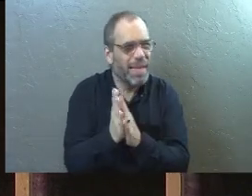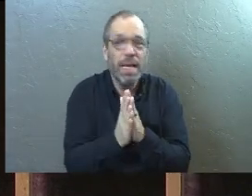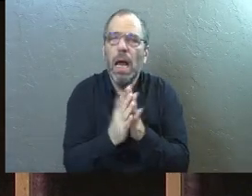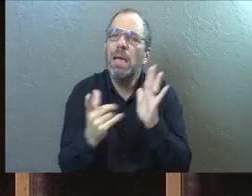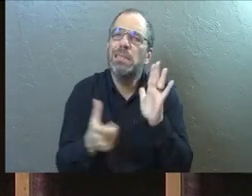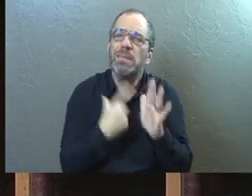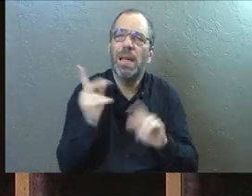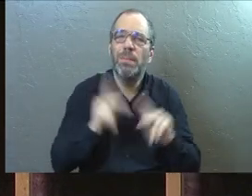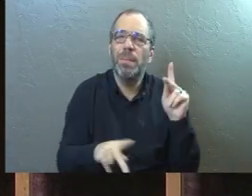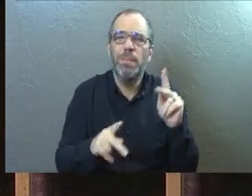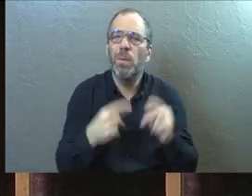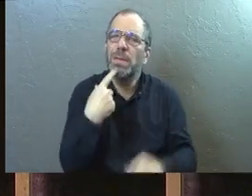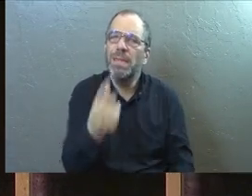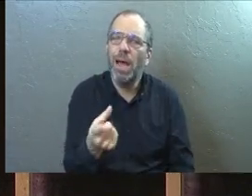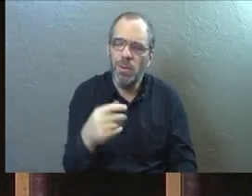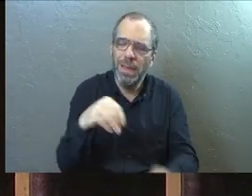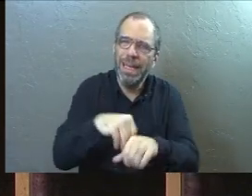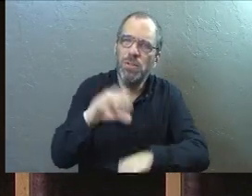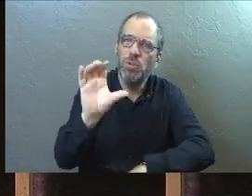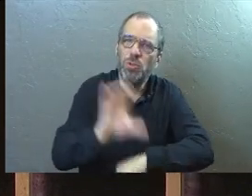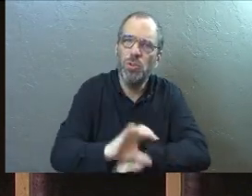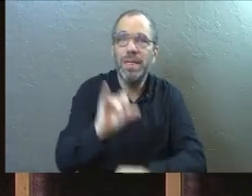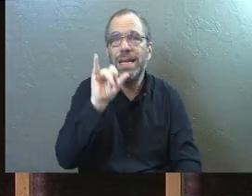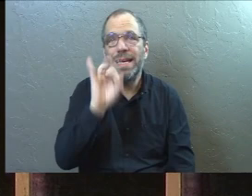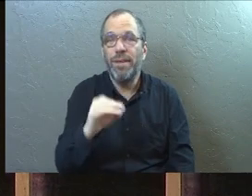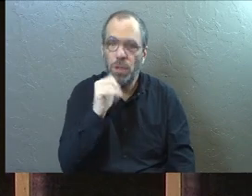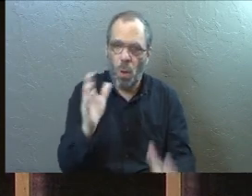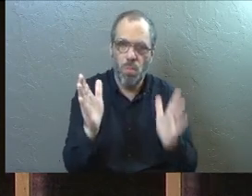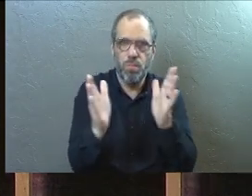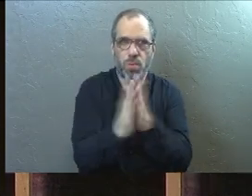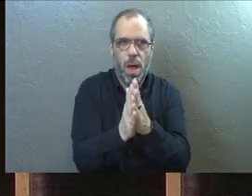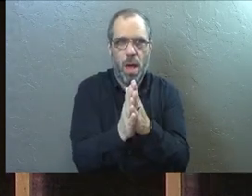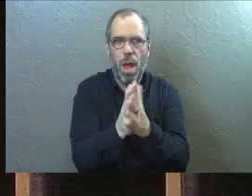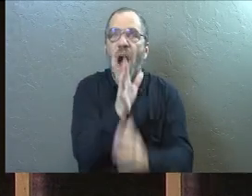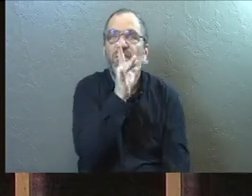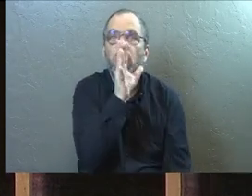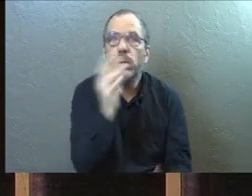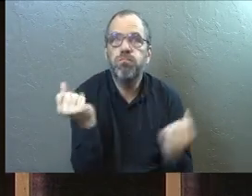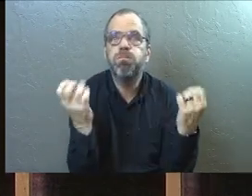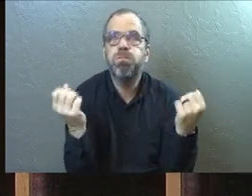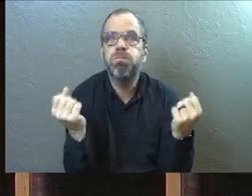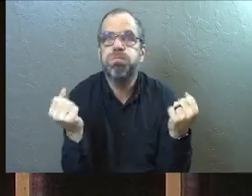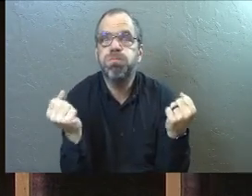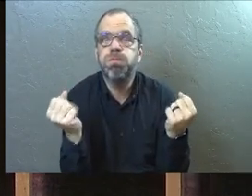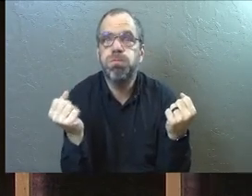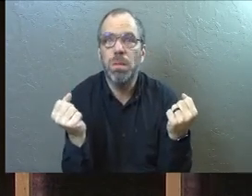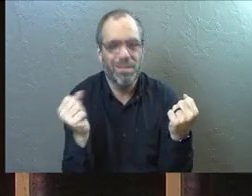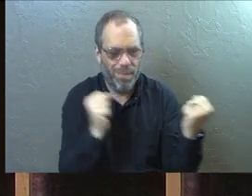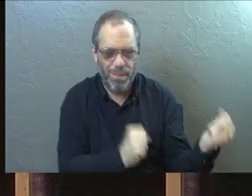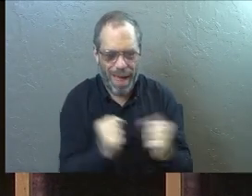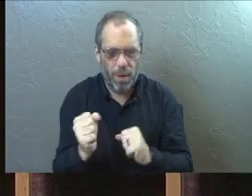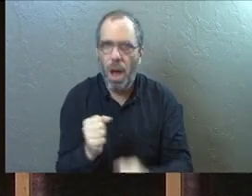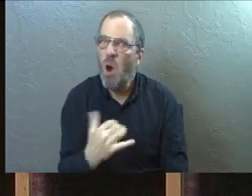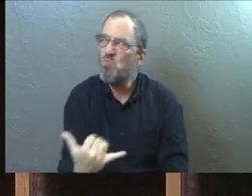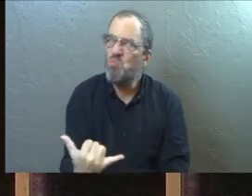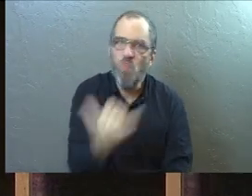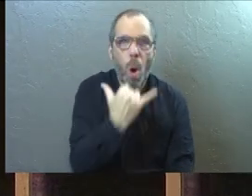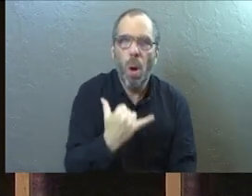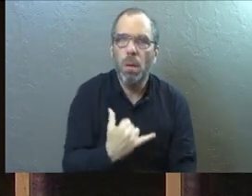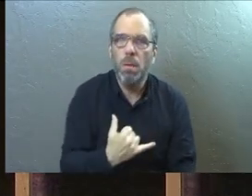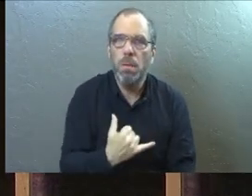sometimes people will tell you in the church that if you don't pray your prayers out loud to God, they don't have power. They're wrong.